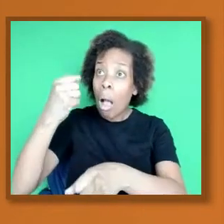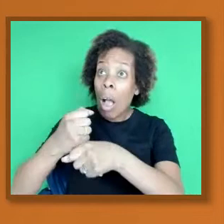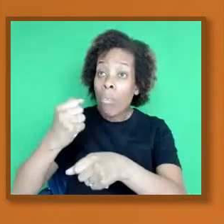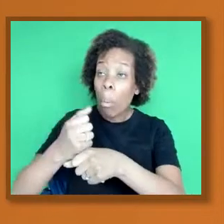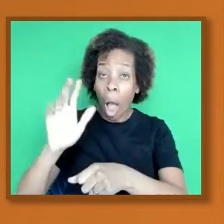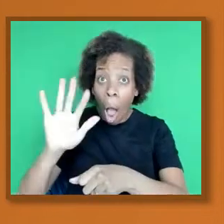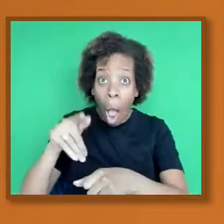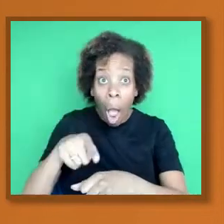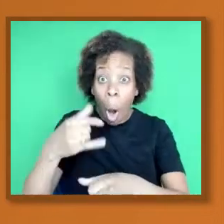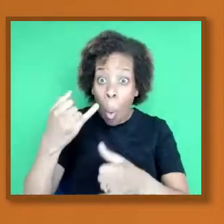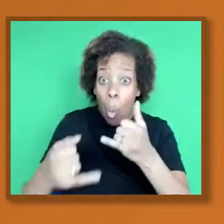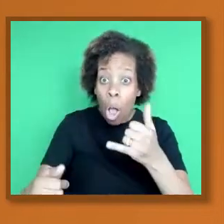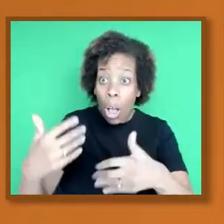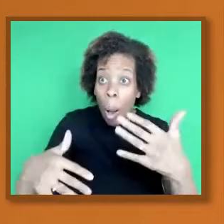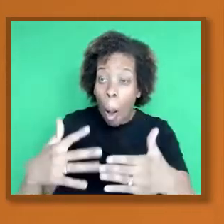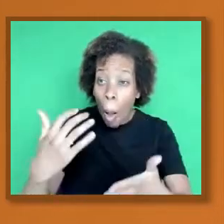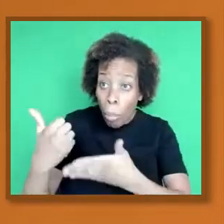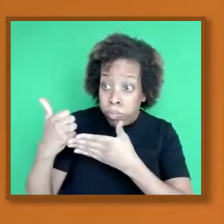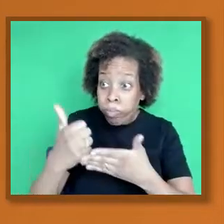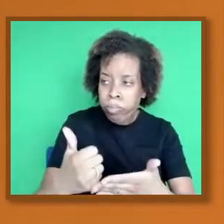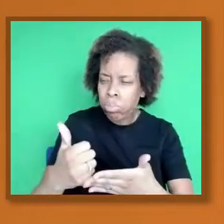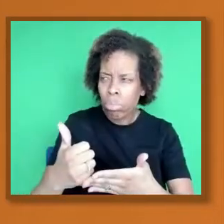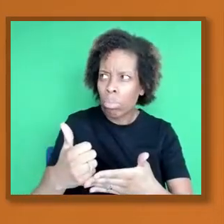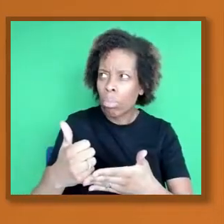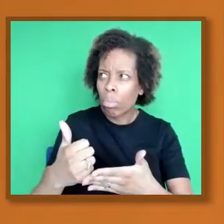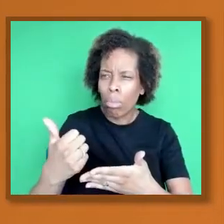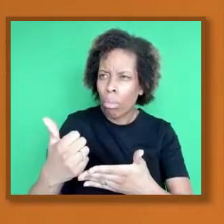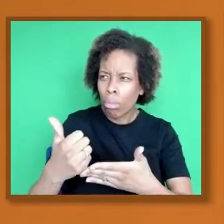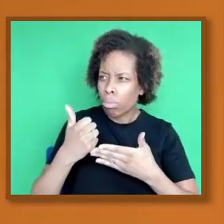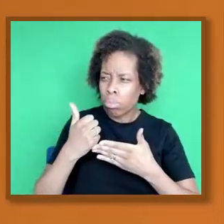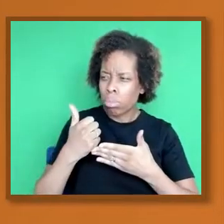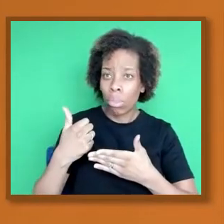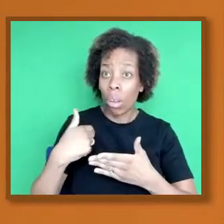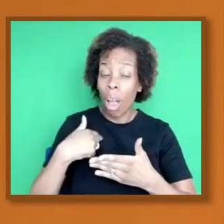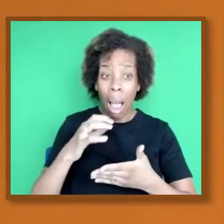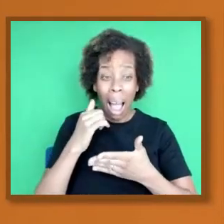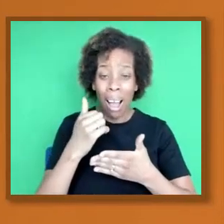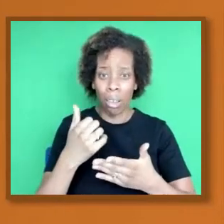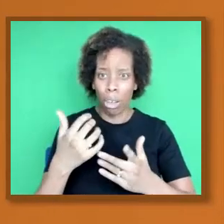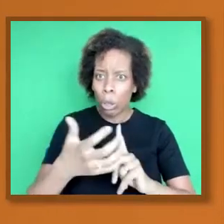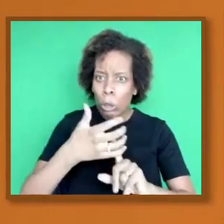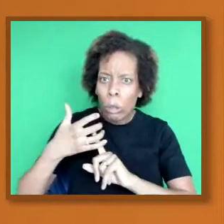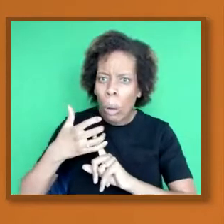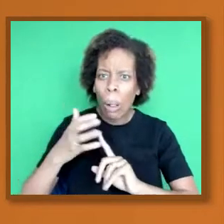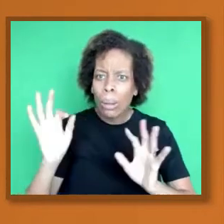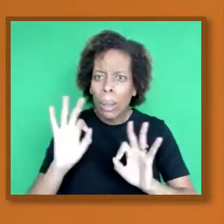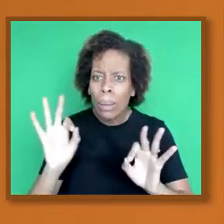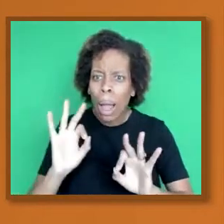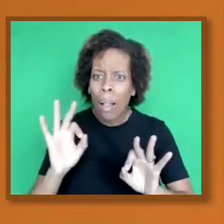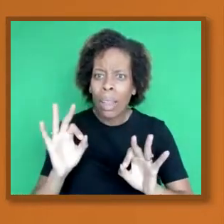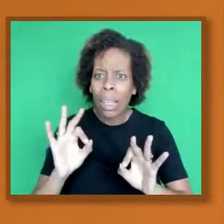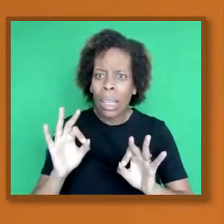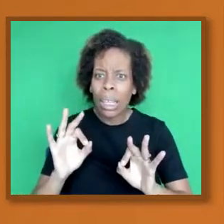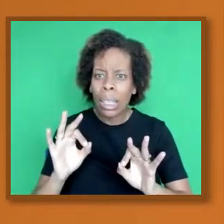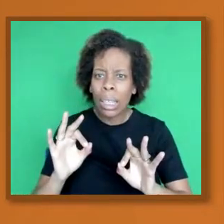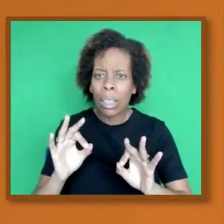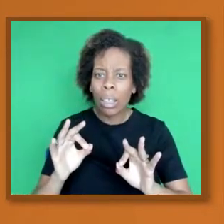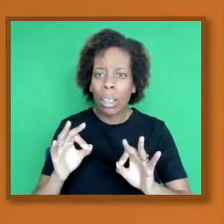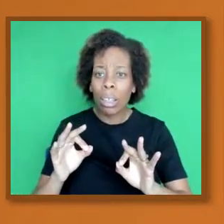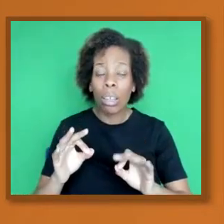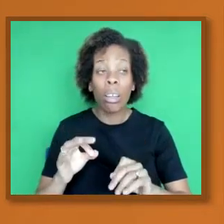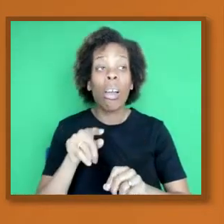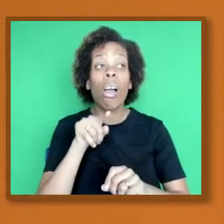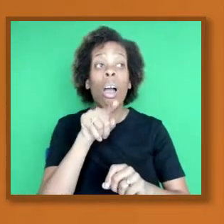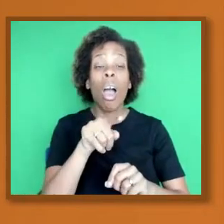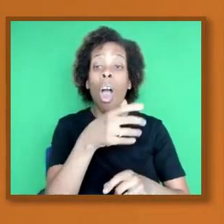Why were we not being shielded better than other communities? Why were furloughs and extensions not being given